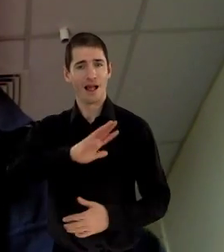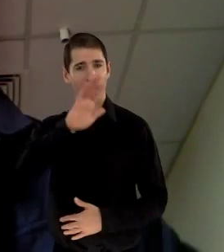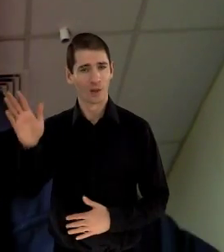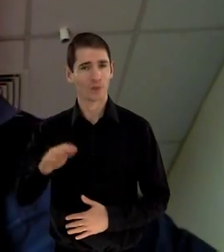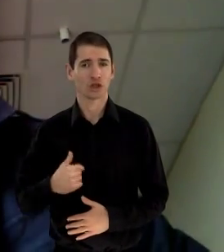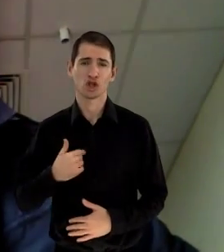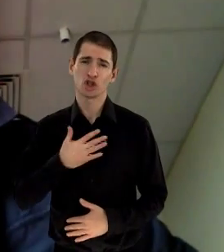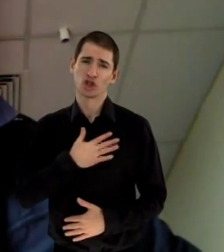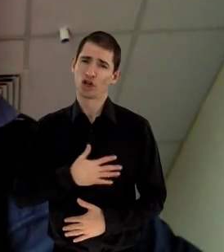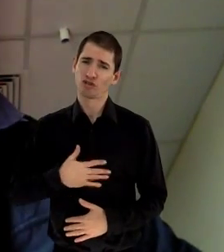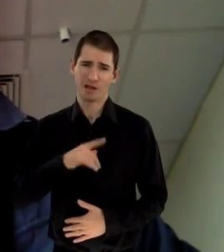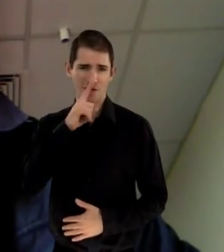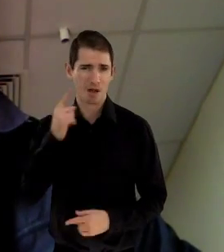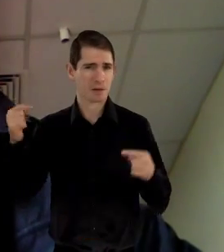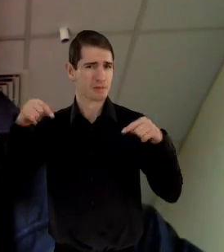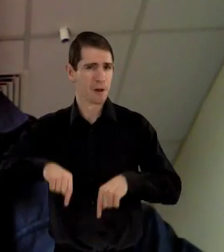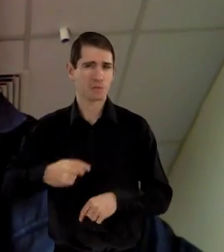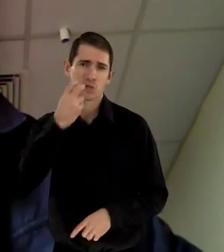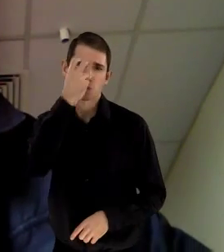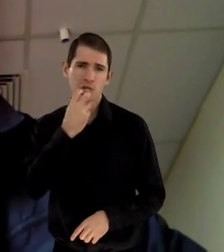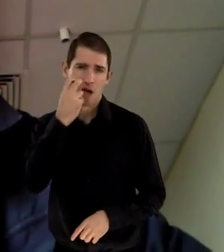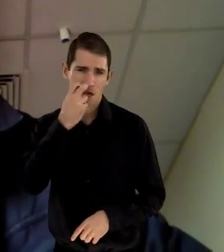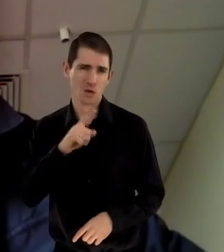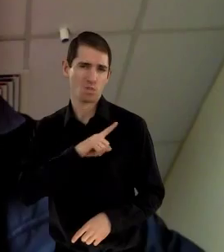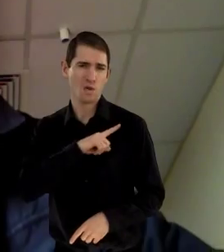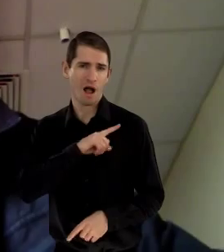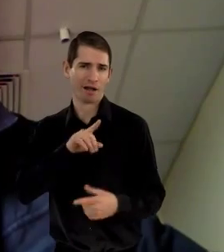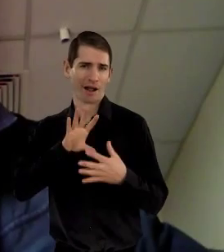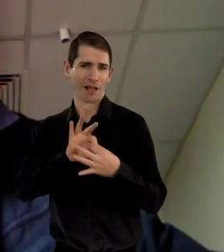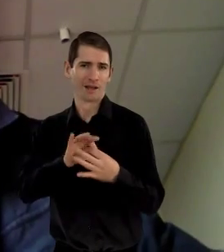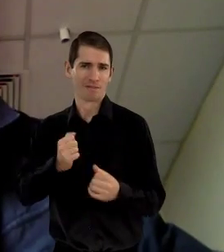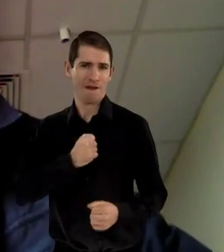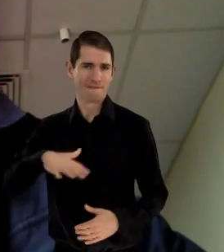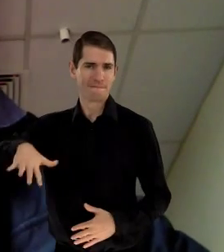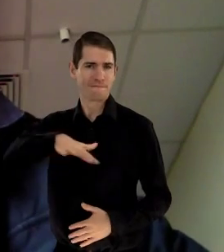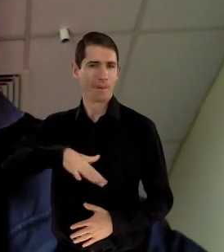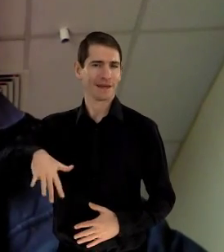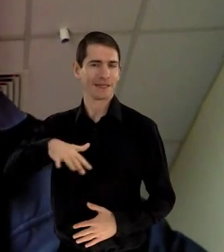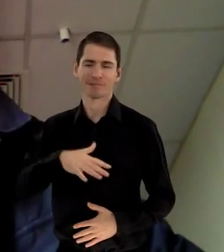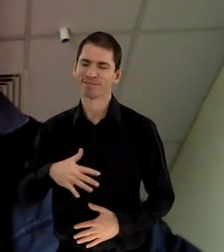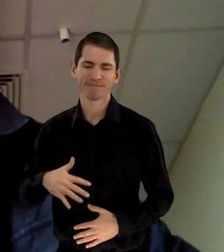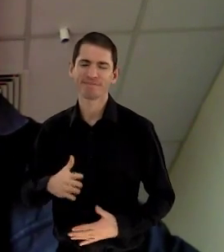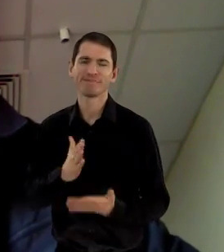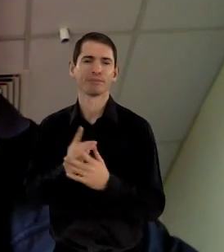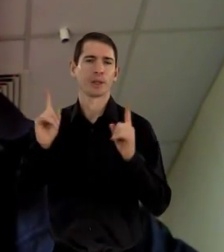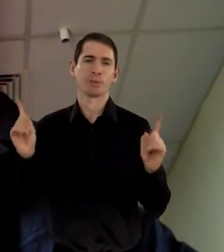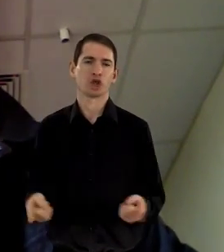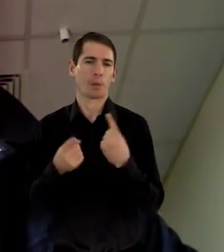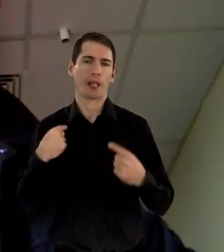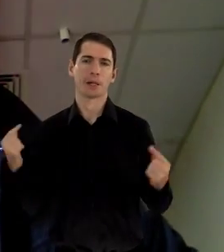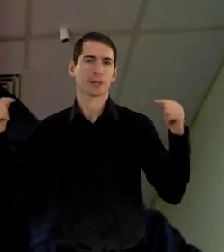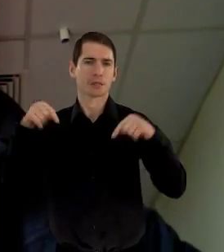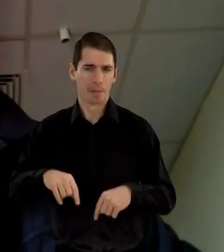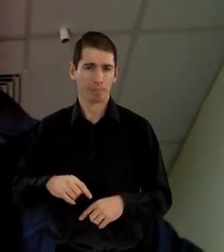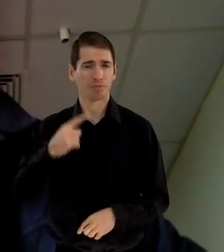Well, hello. I'm sorry I can't be with you tonight, but for reasons which are related to family, it's impossible